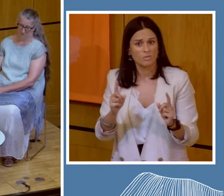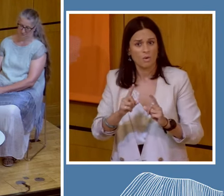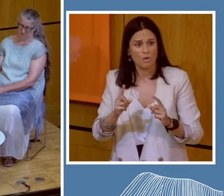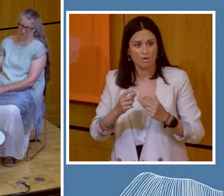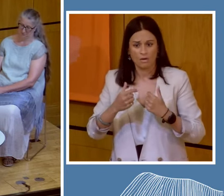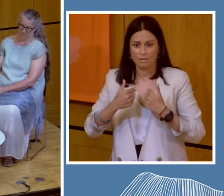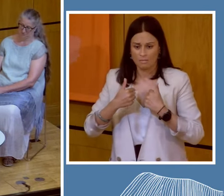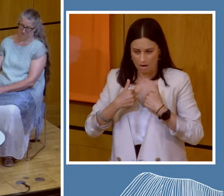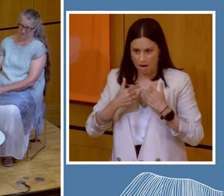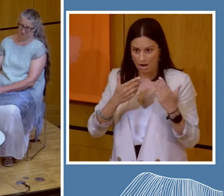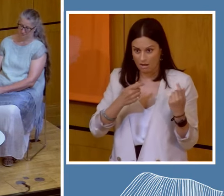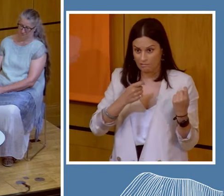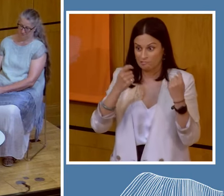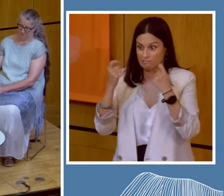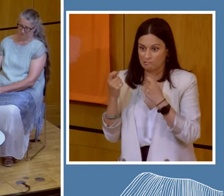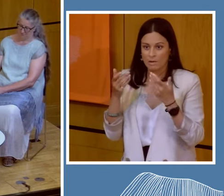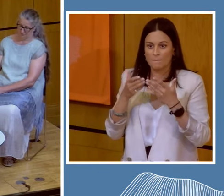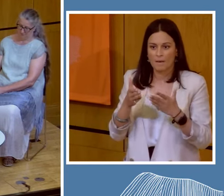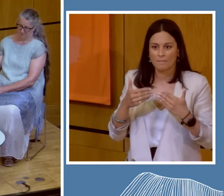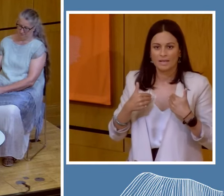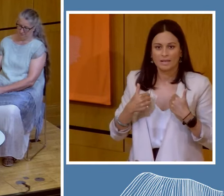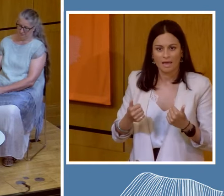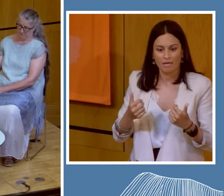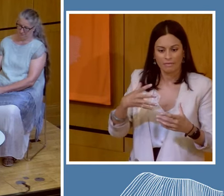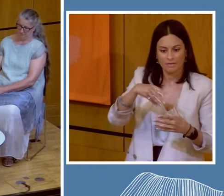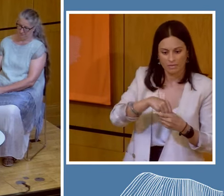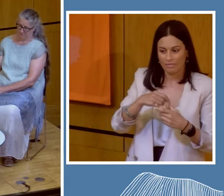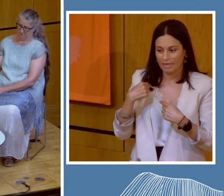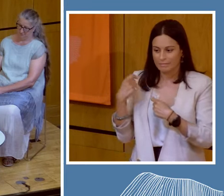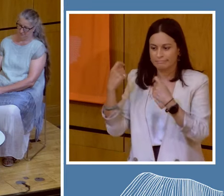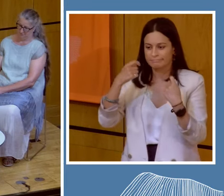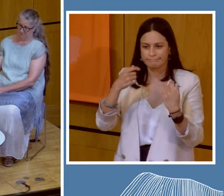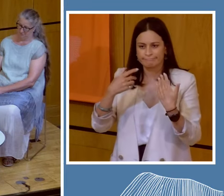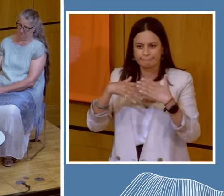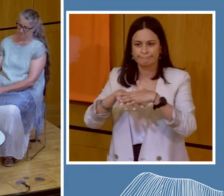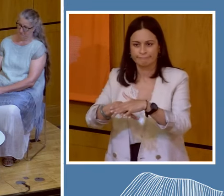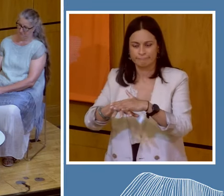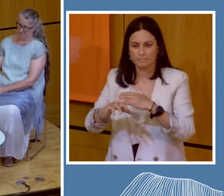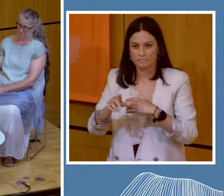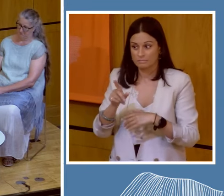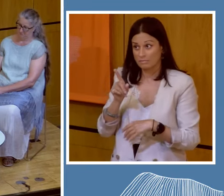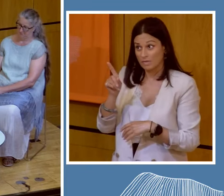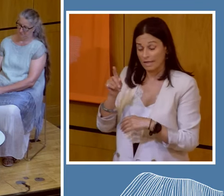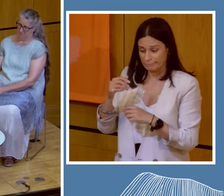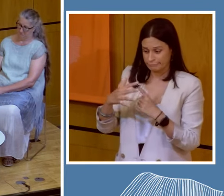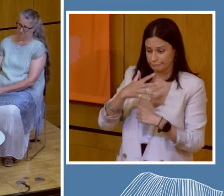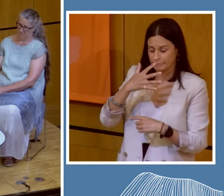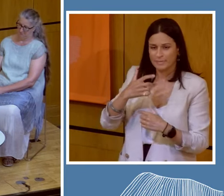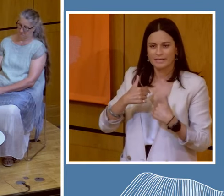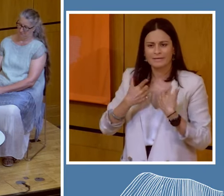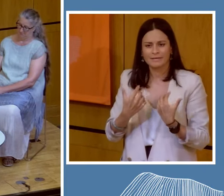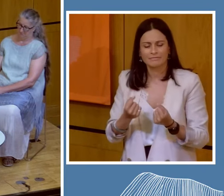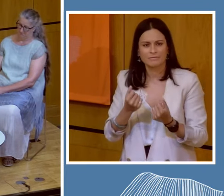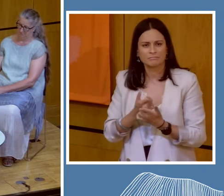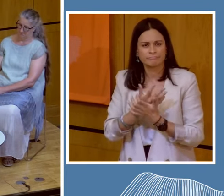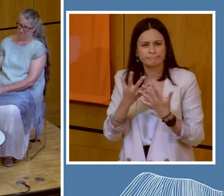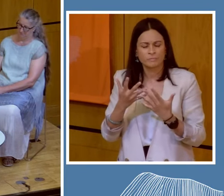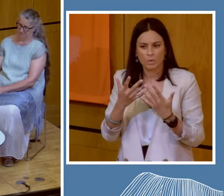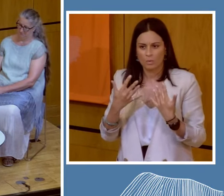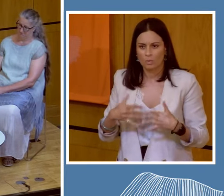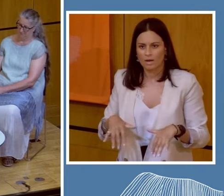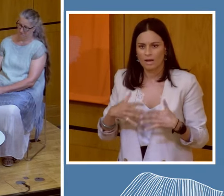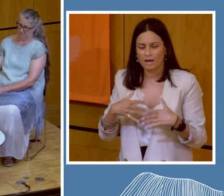public health professional role. And that has given me huge